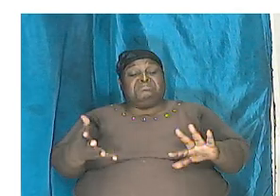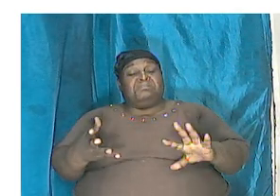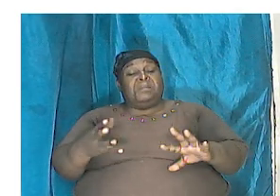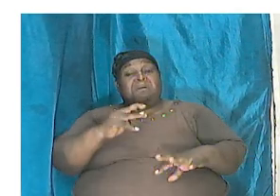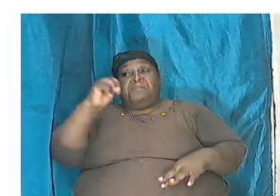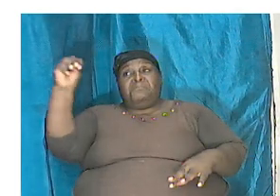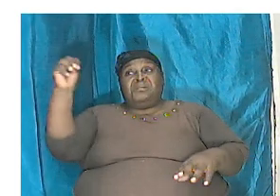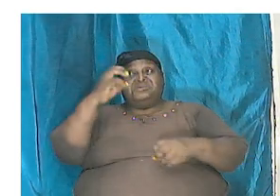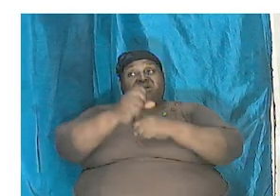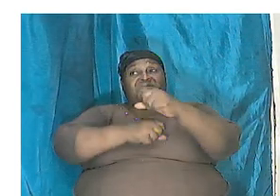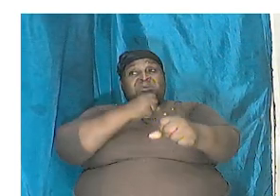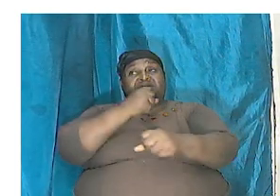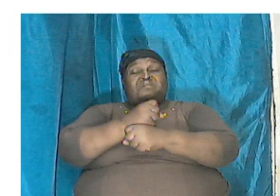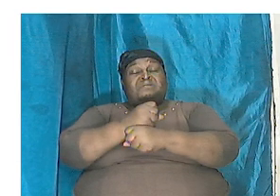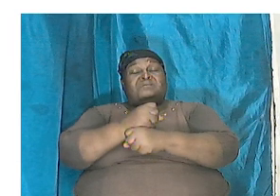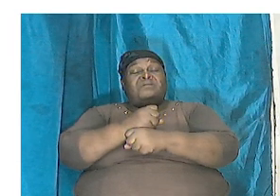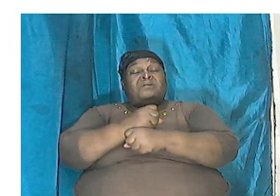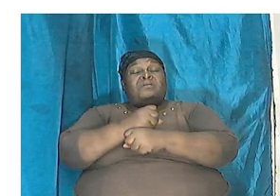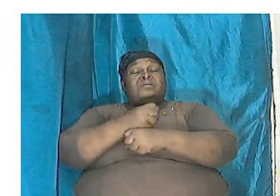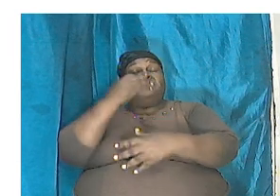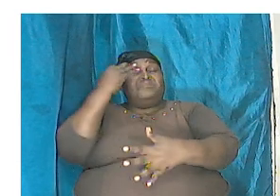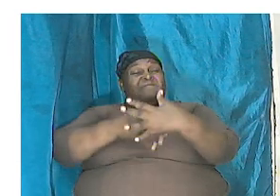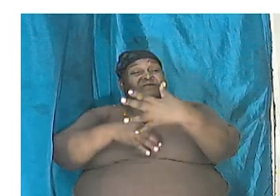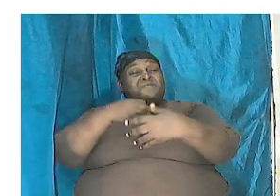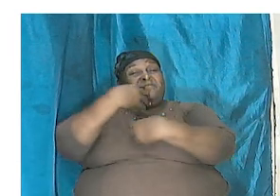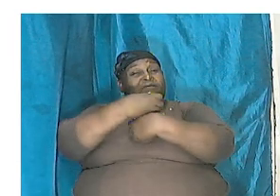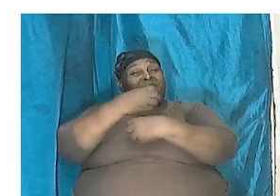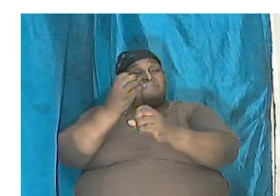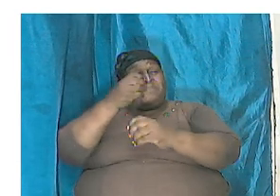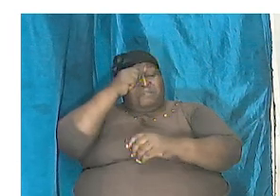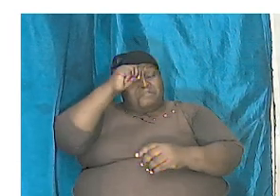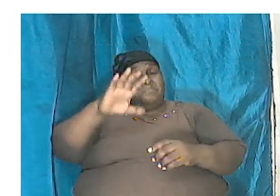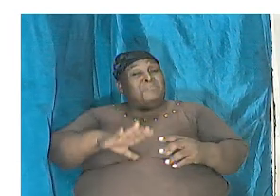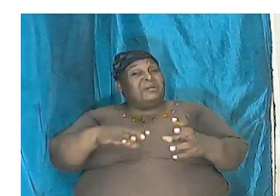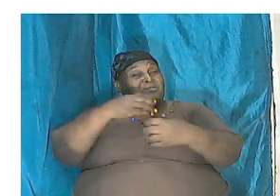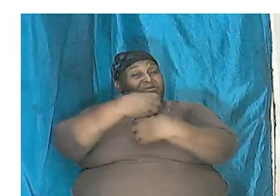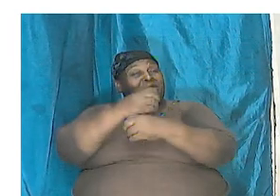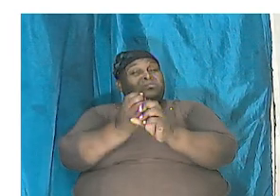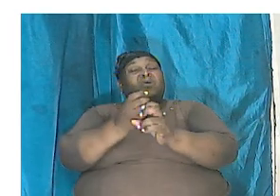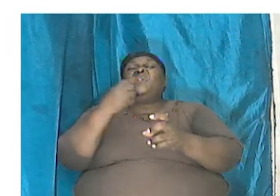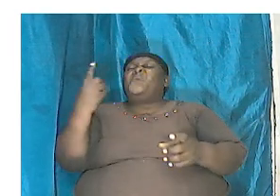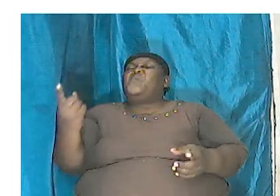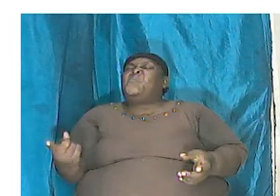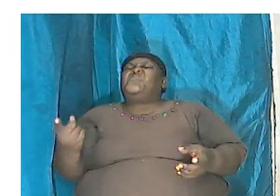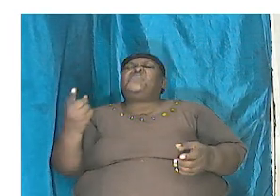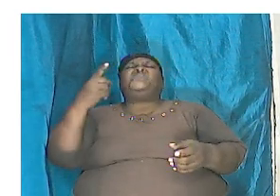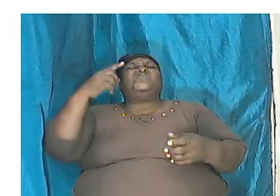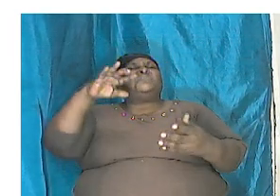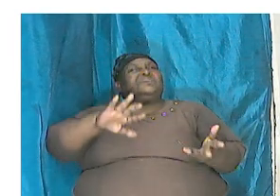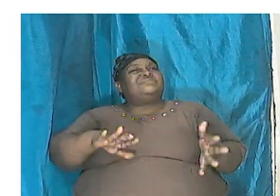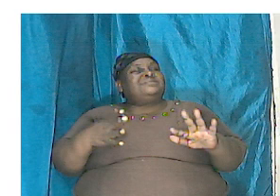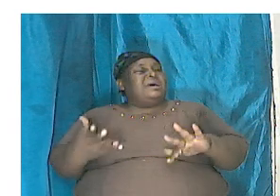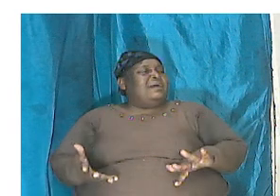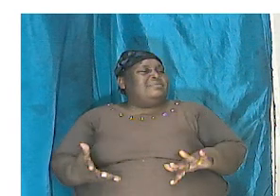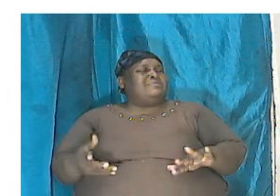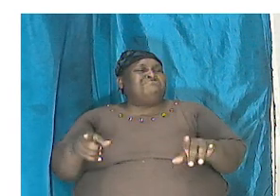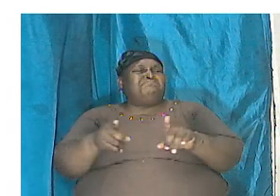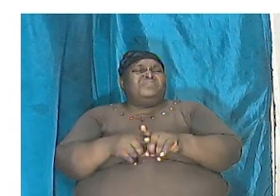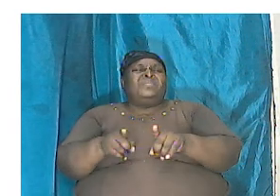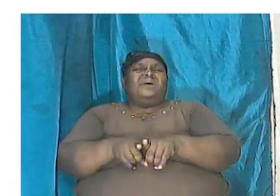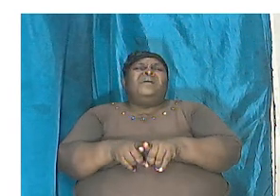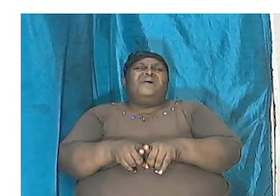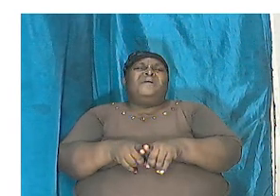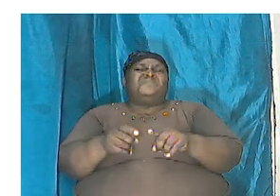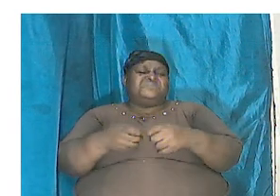before man came impossible they could have only died as a result